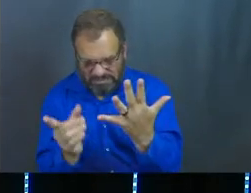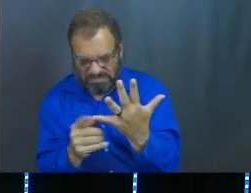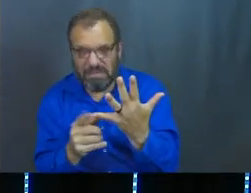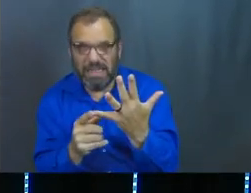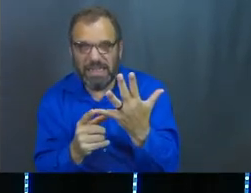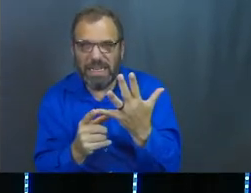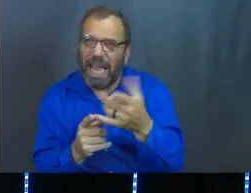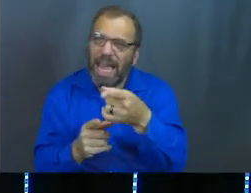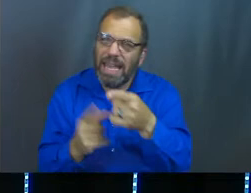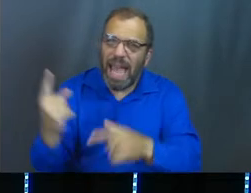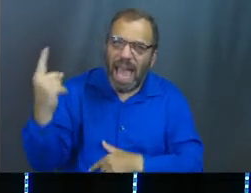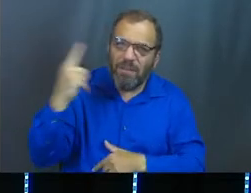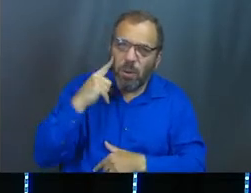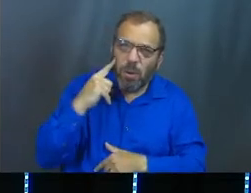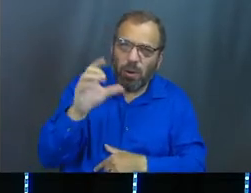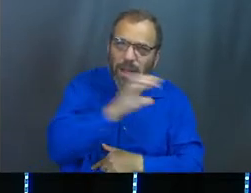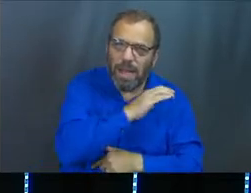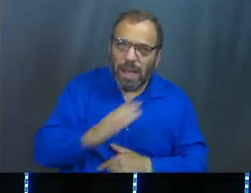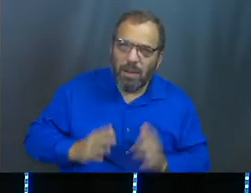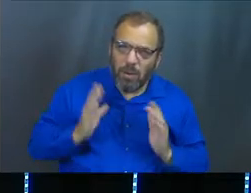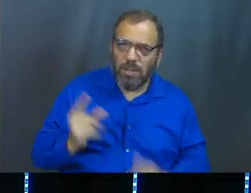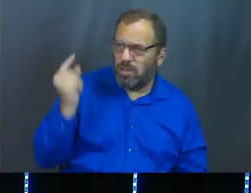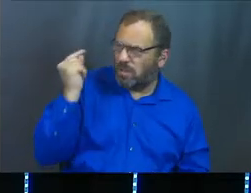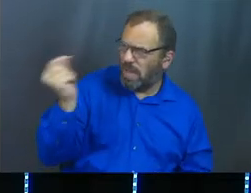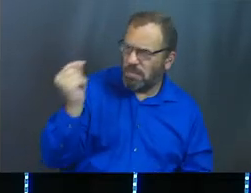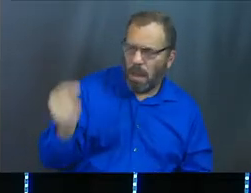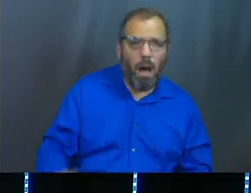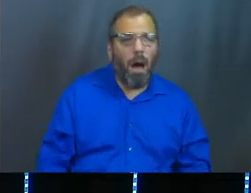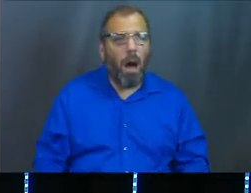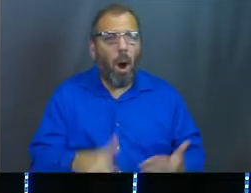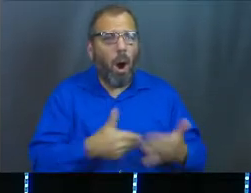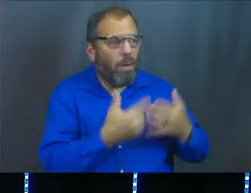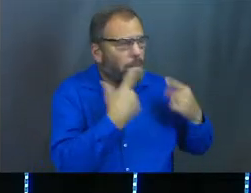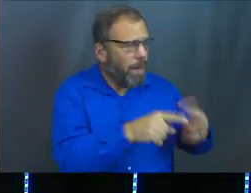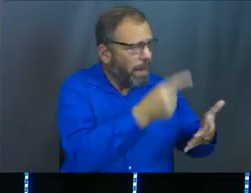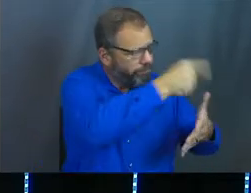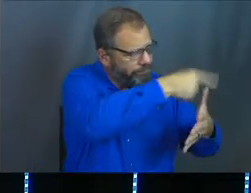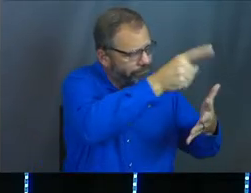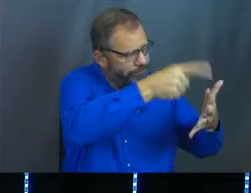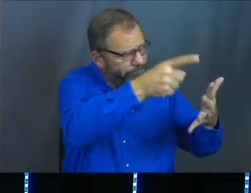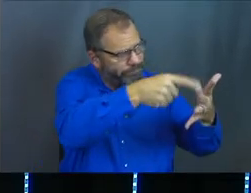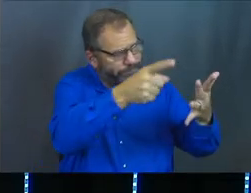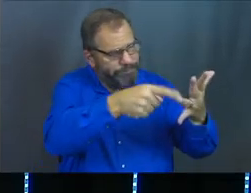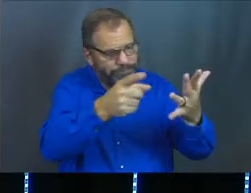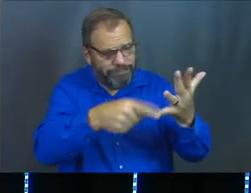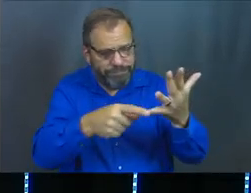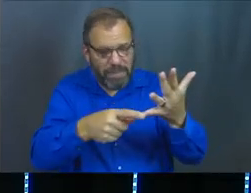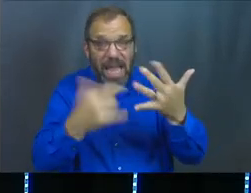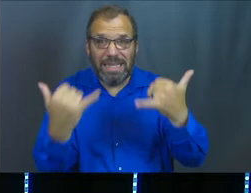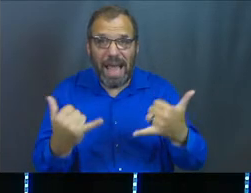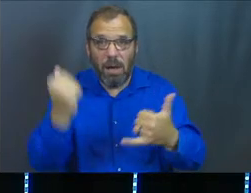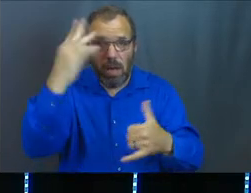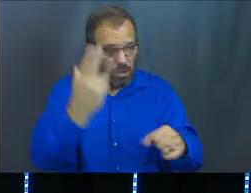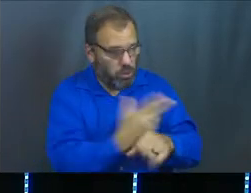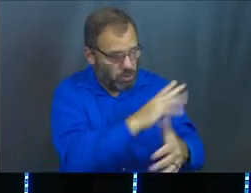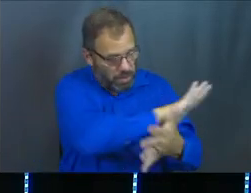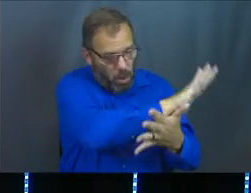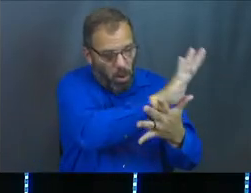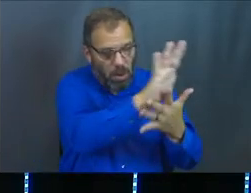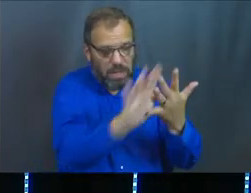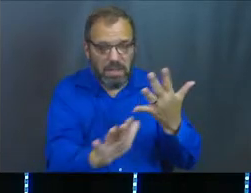How many times have you heard a Christian testimony where they say, here's all the bad stuff that happened in my life, and look how God's now using it.